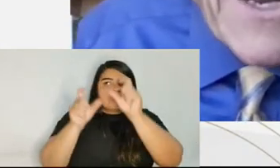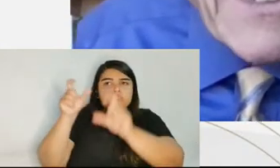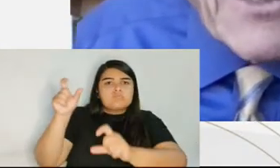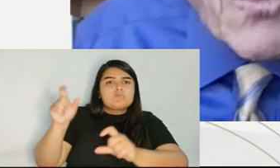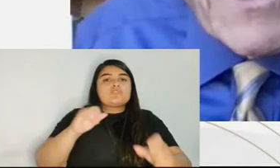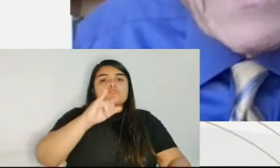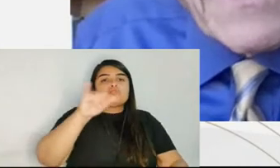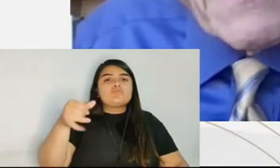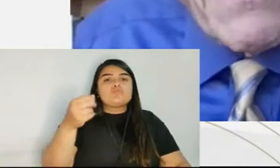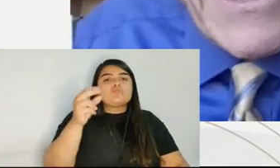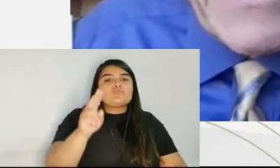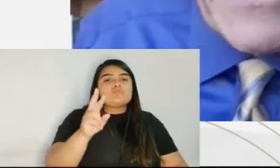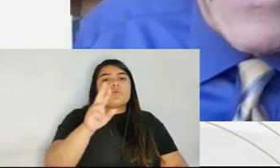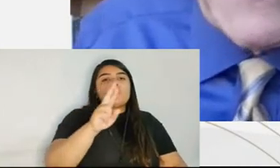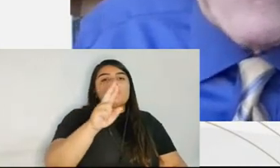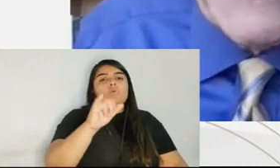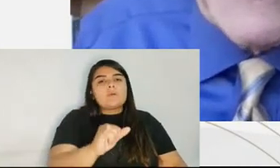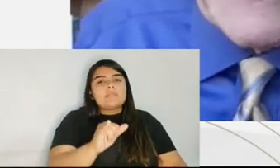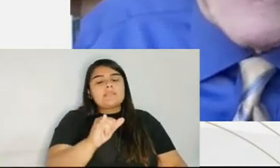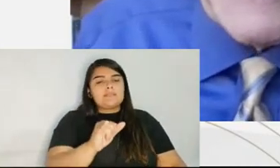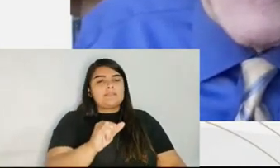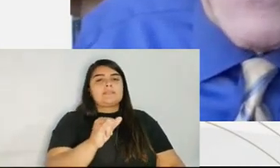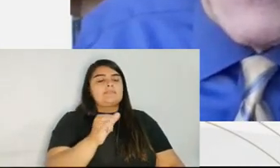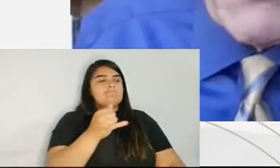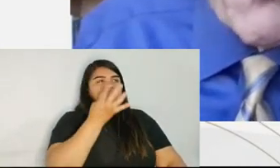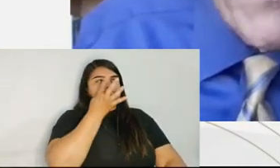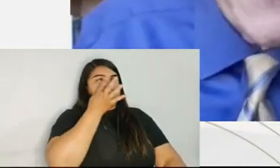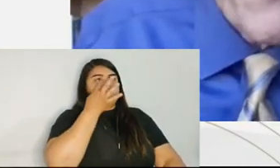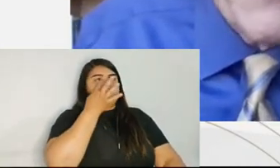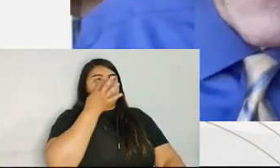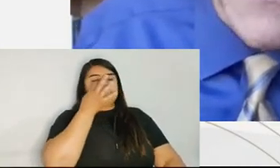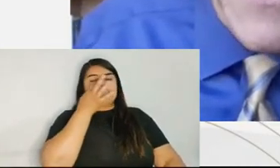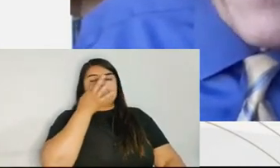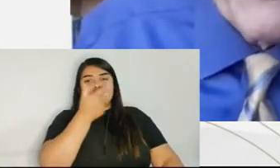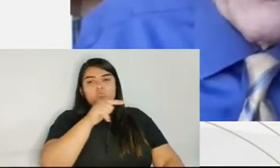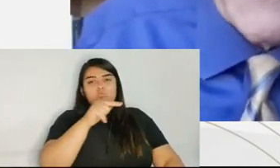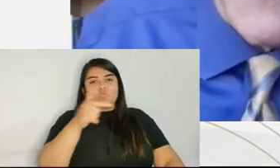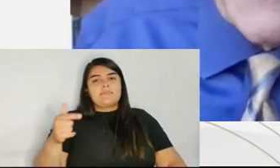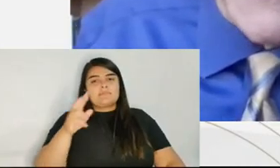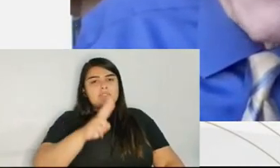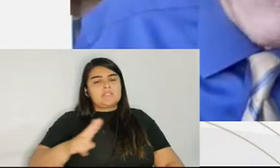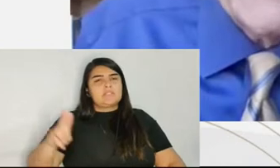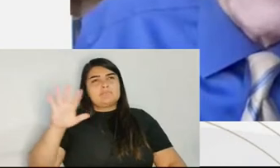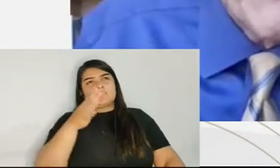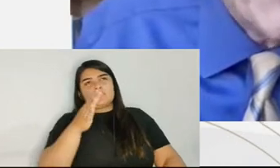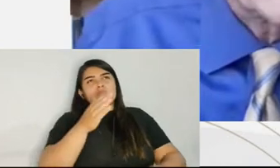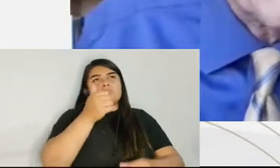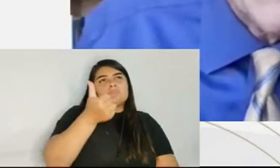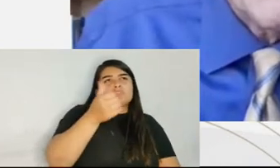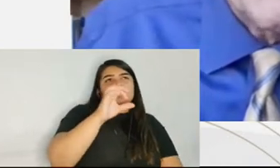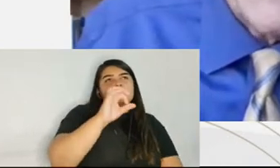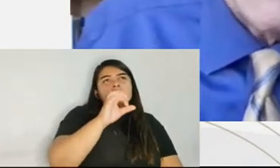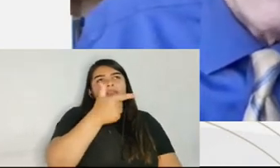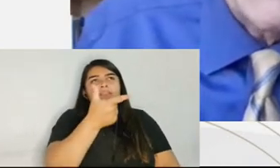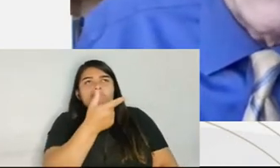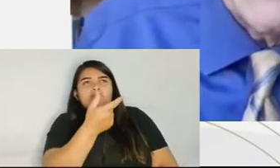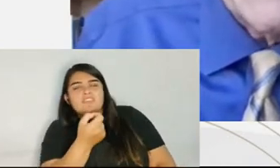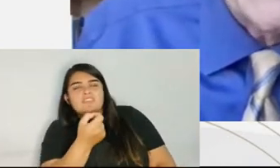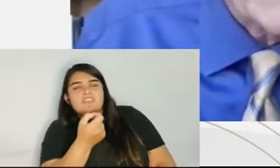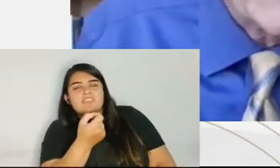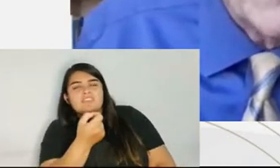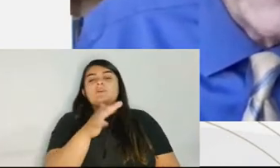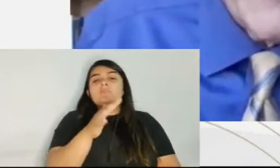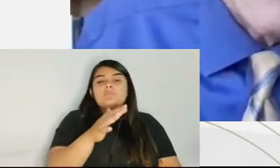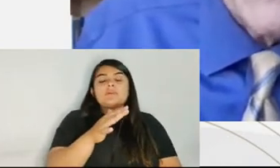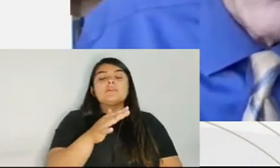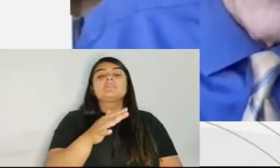1920s, in the late 19-teens, one other thing had happened. And that is the public defenders began to be